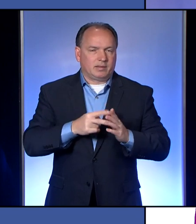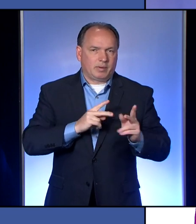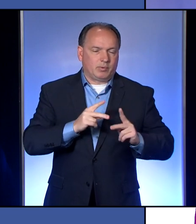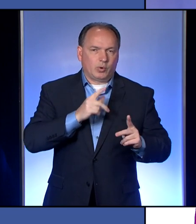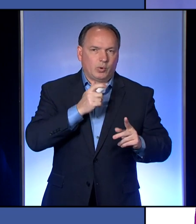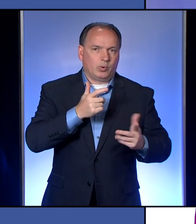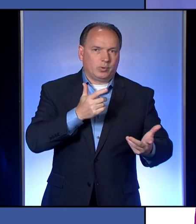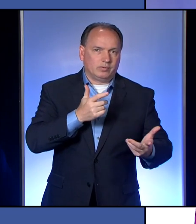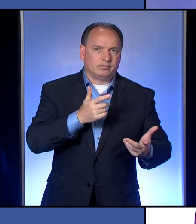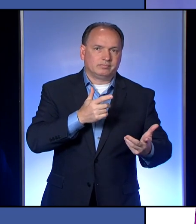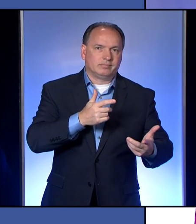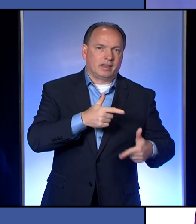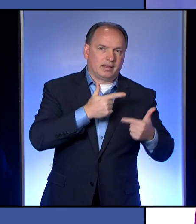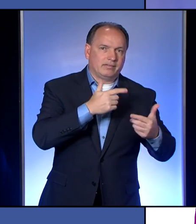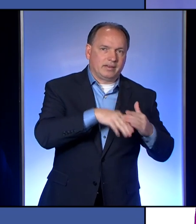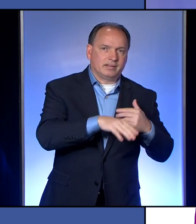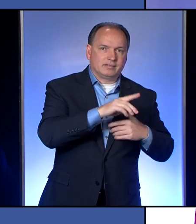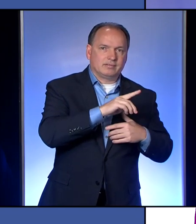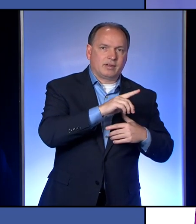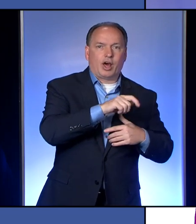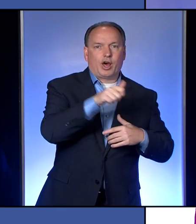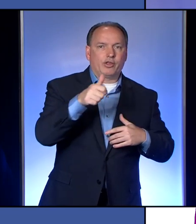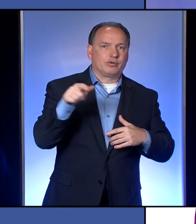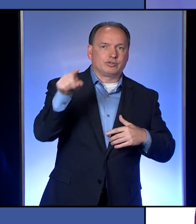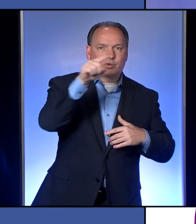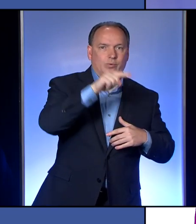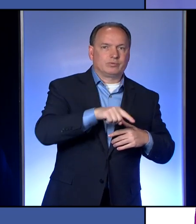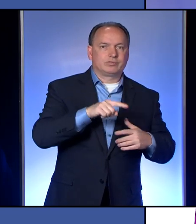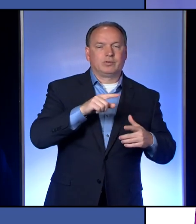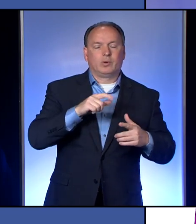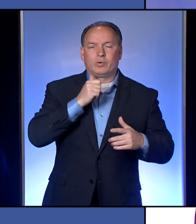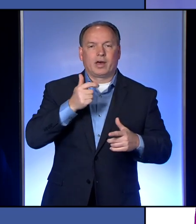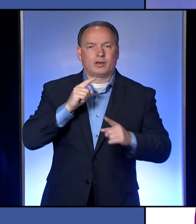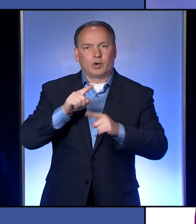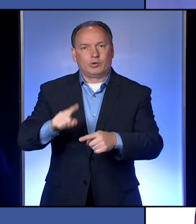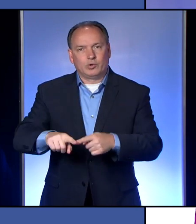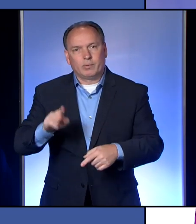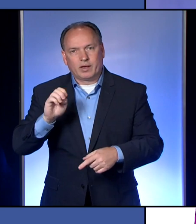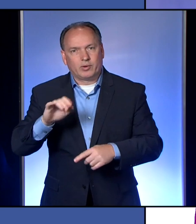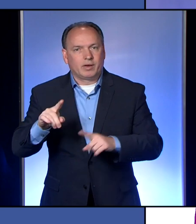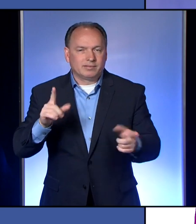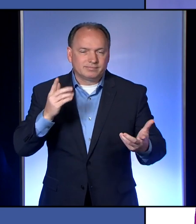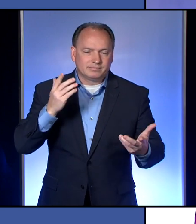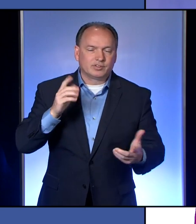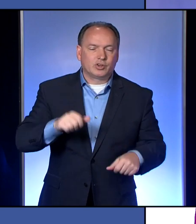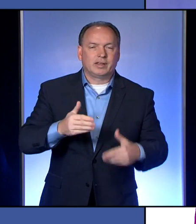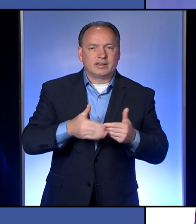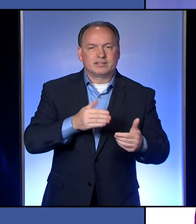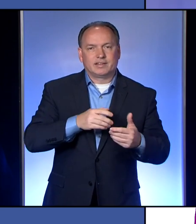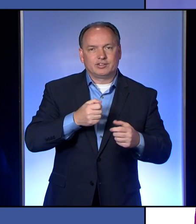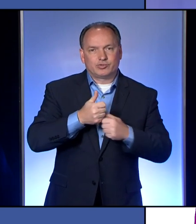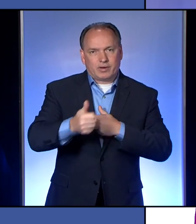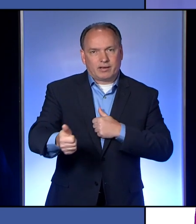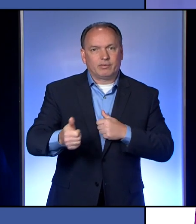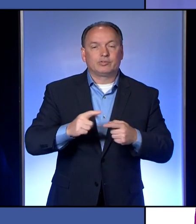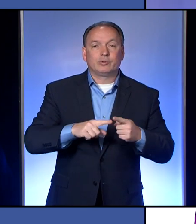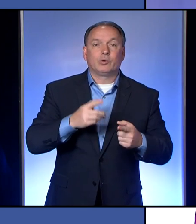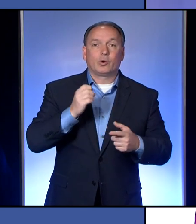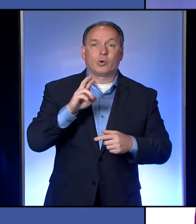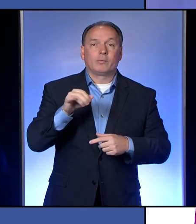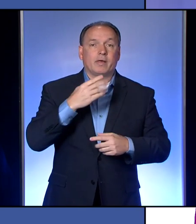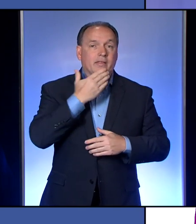wouldn't go to the bakery. So just saying. Right. Yeah. That's why I mentioned it. Cause they don't want, but I mean, easily they could have traveled to Cory, but all right. Thank